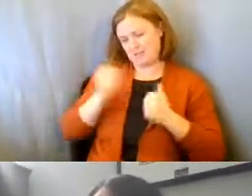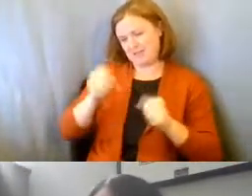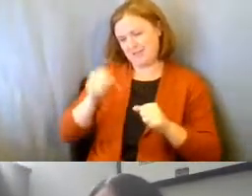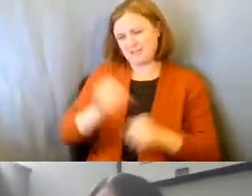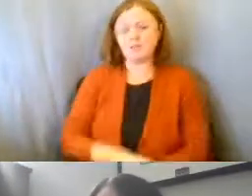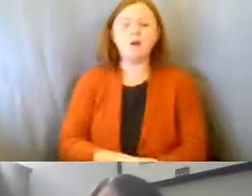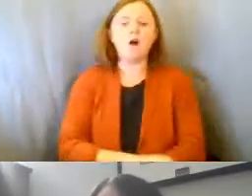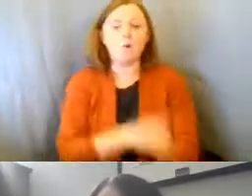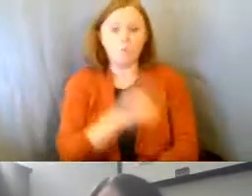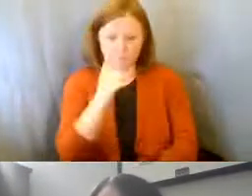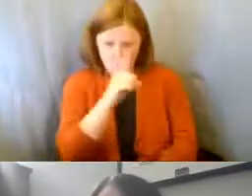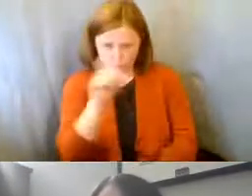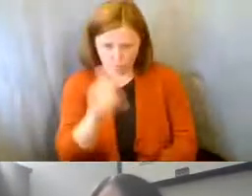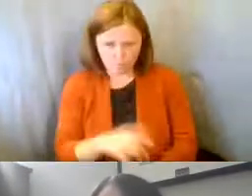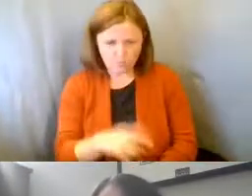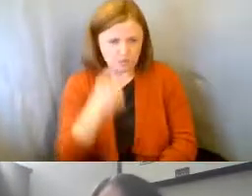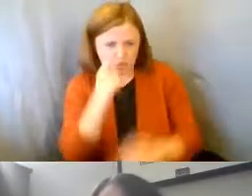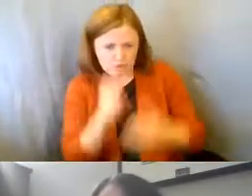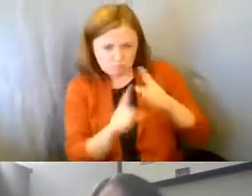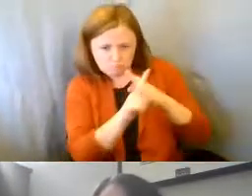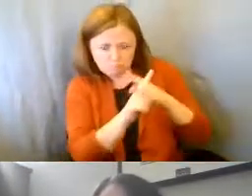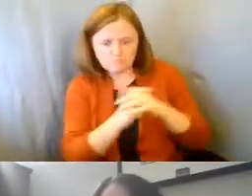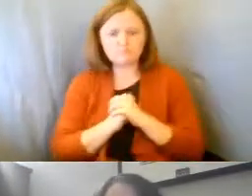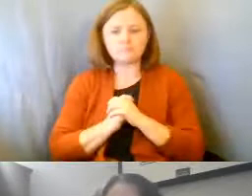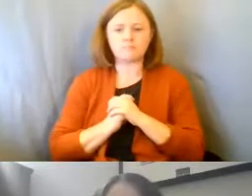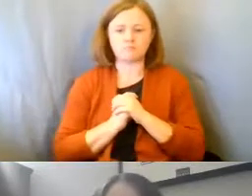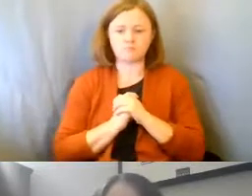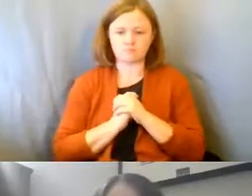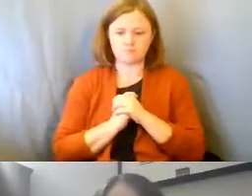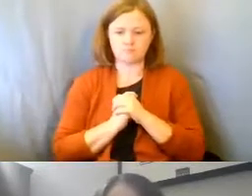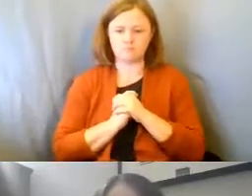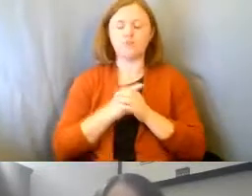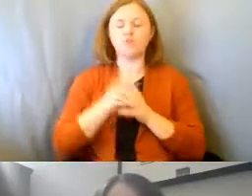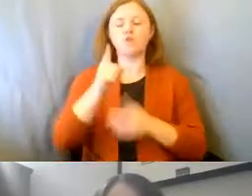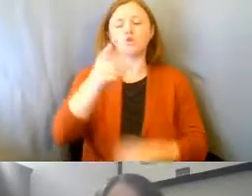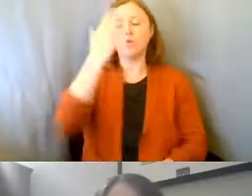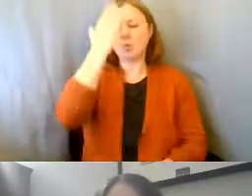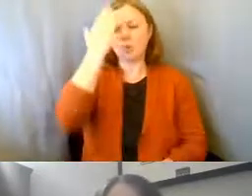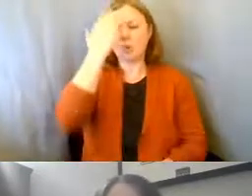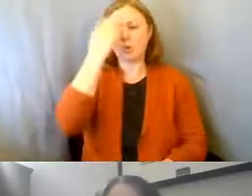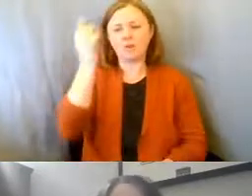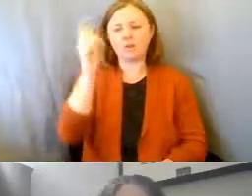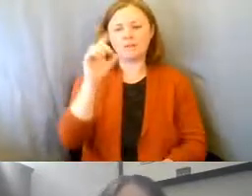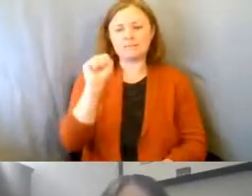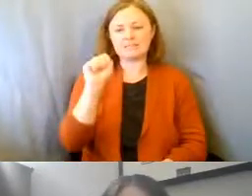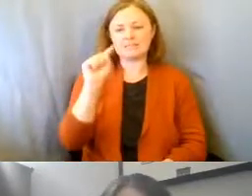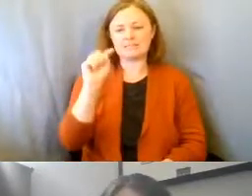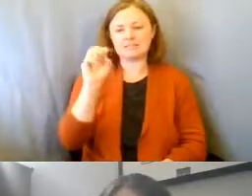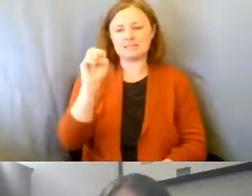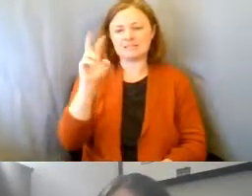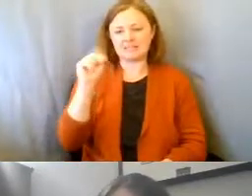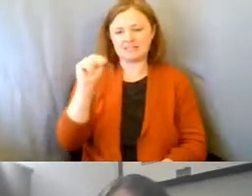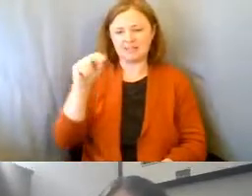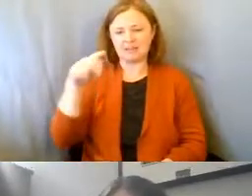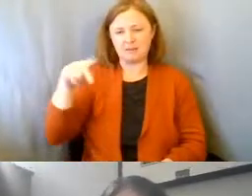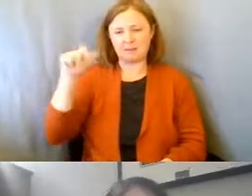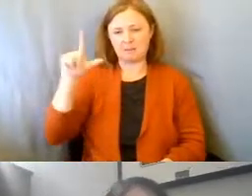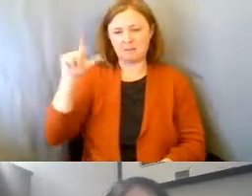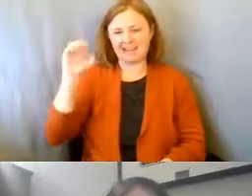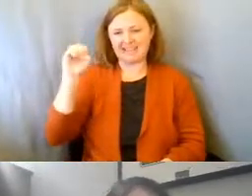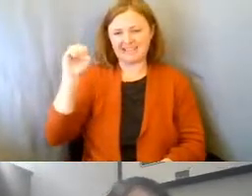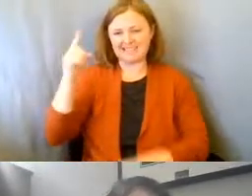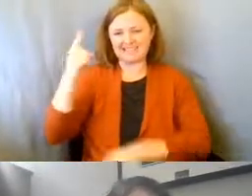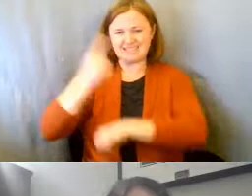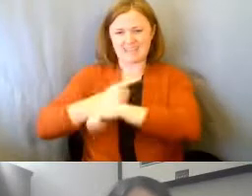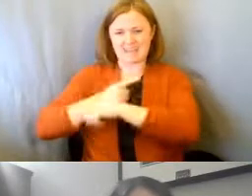There's a question, actually, that just rolled in. So, do you know anything about Stevens Place Day program? I